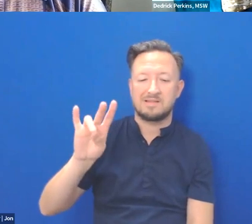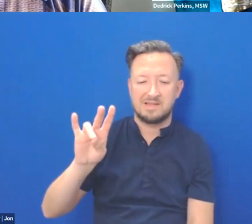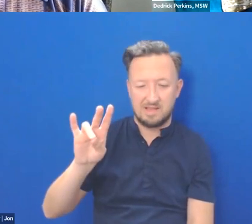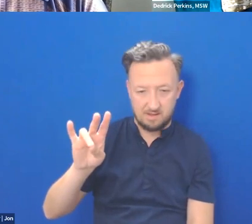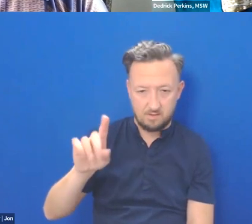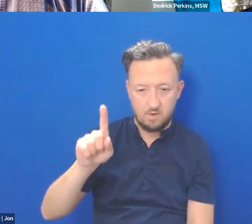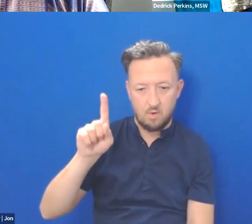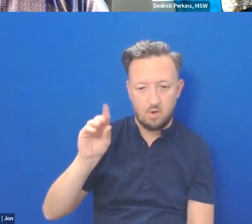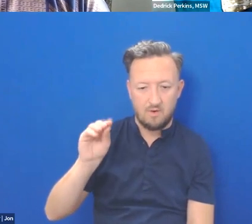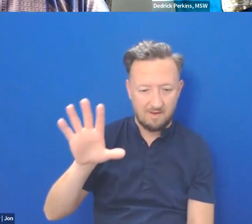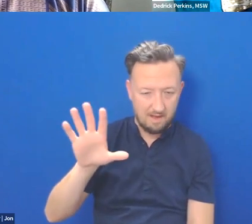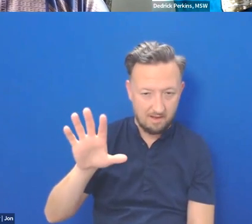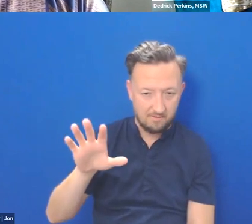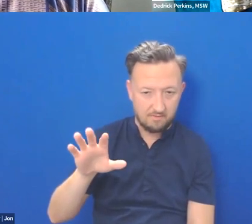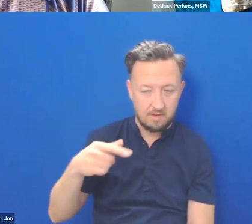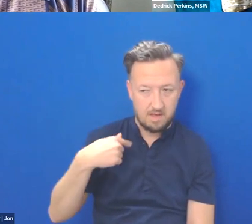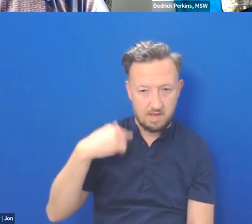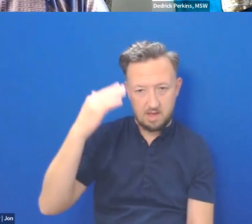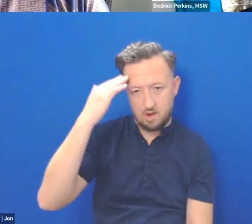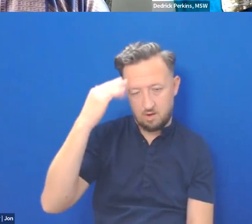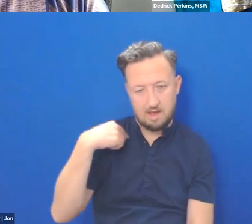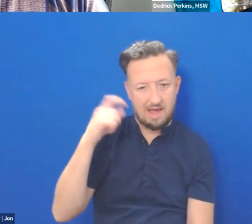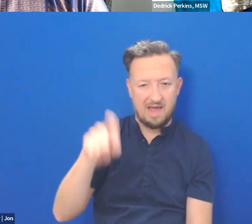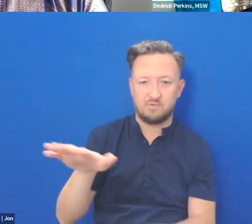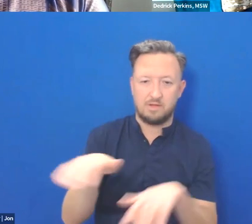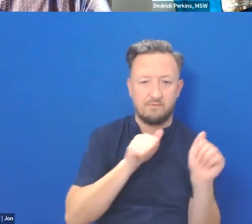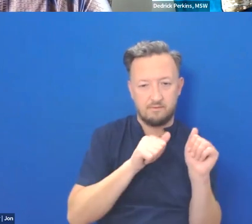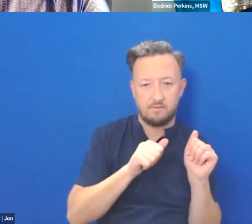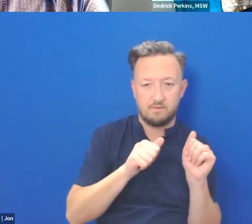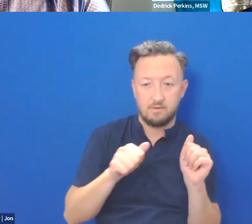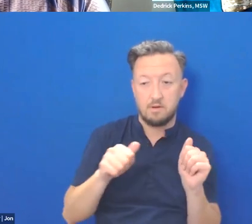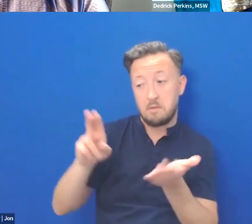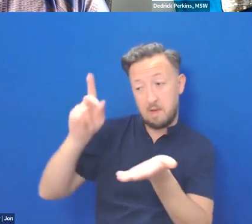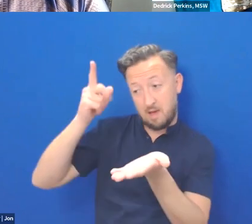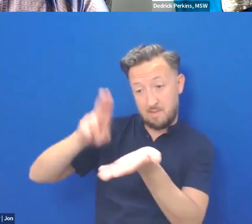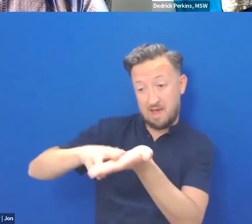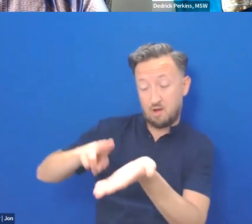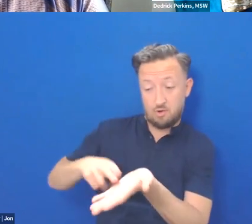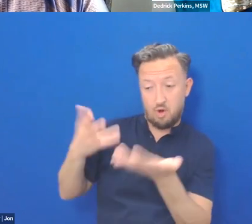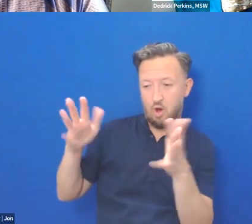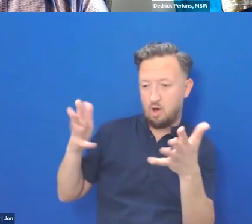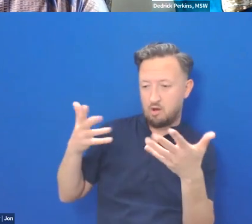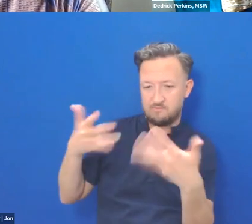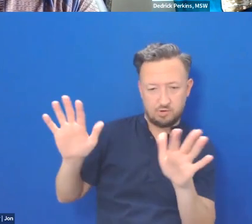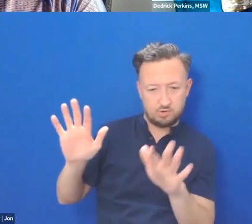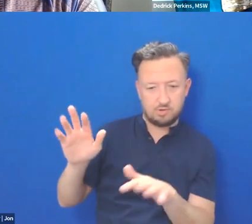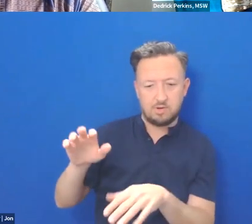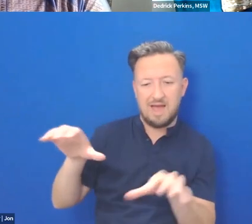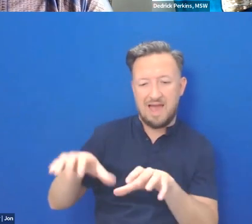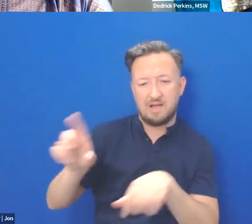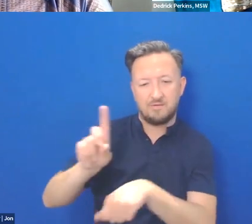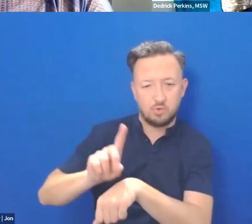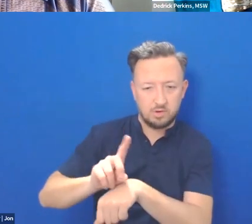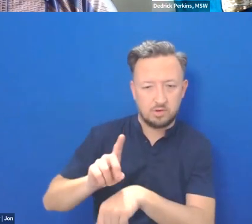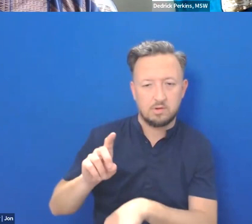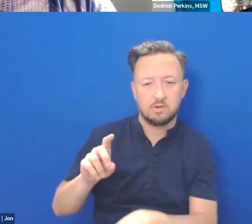105 howitzers. And I knew I had to leave. So I had already fulfilled my contract, three years active duty, three years reserved as a commissioned officer.